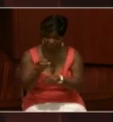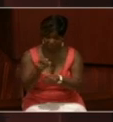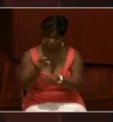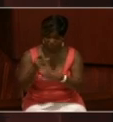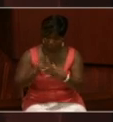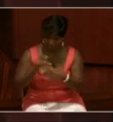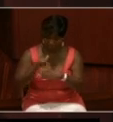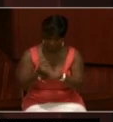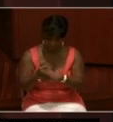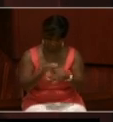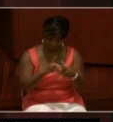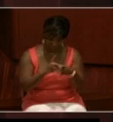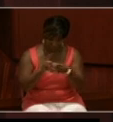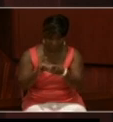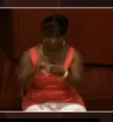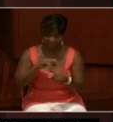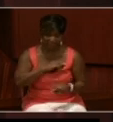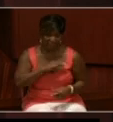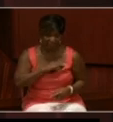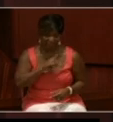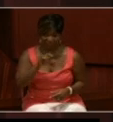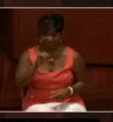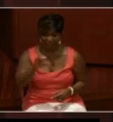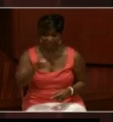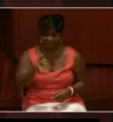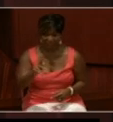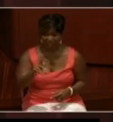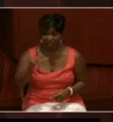to Navy deck logs. There we go.